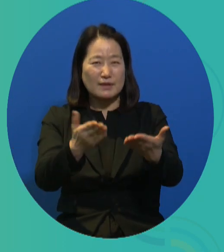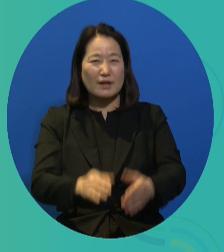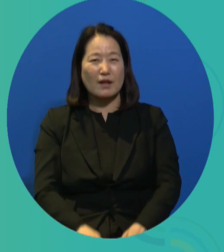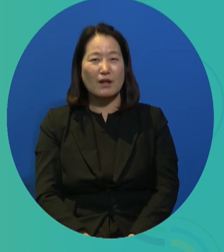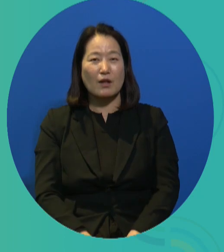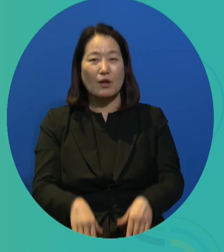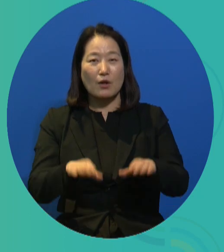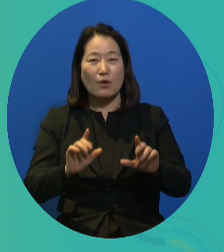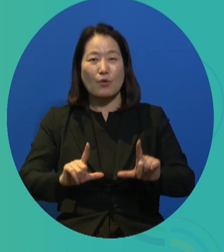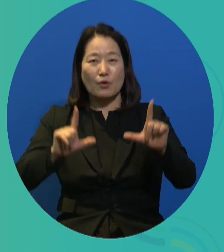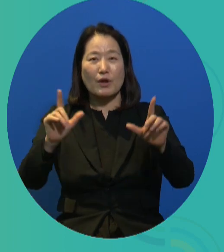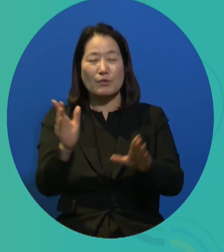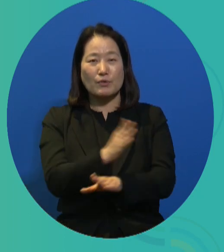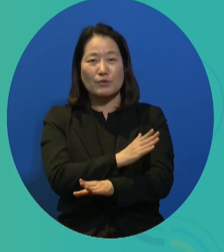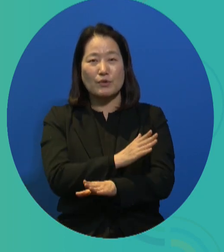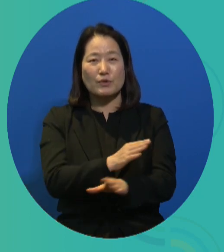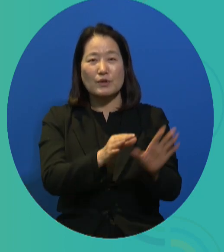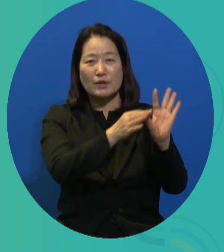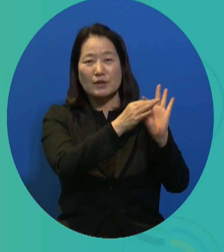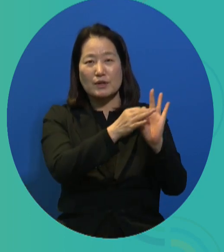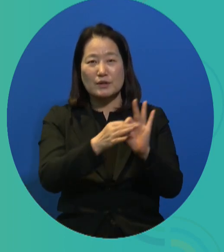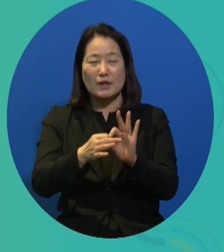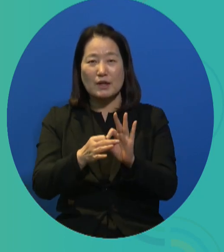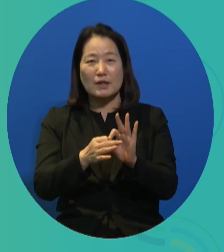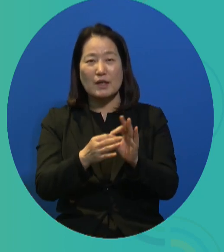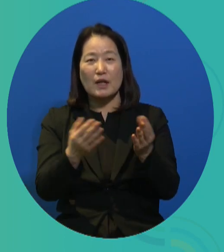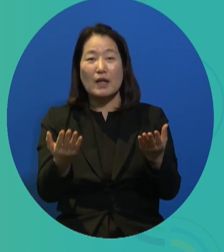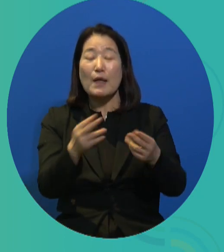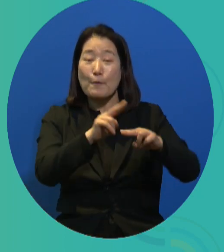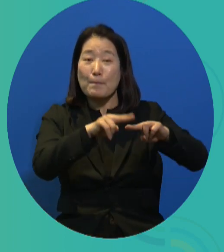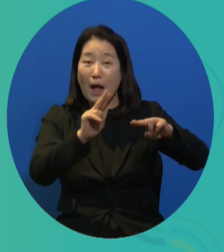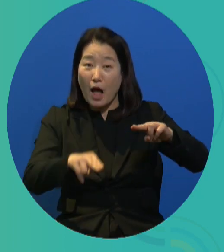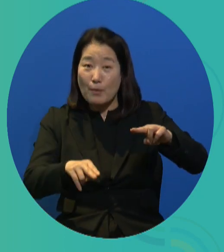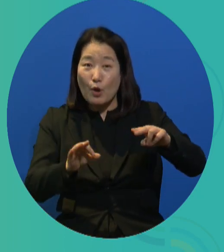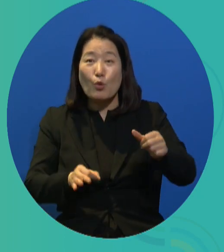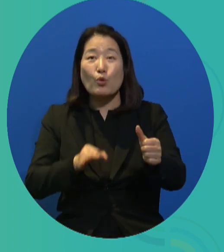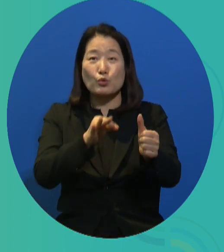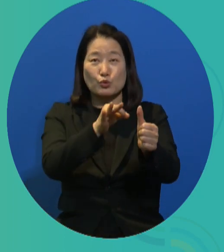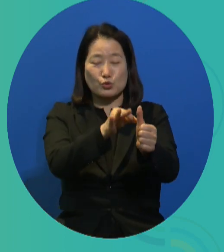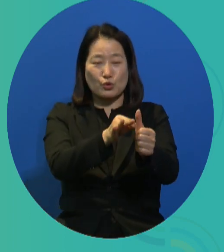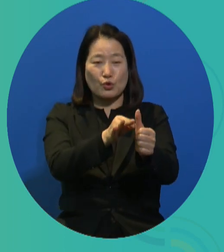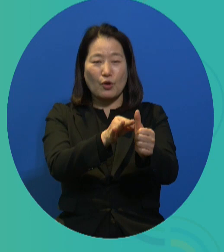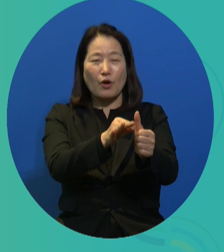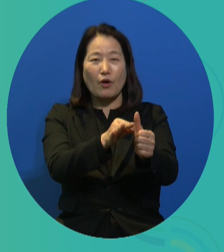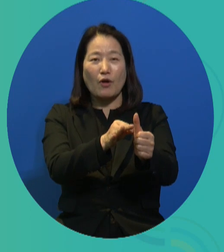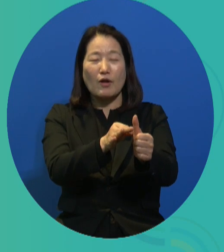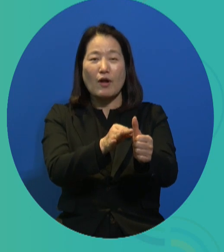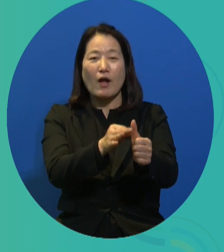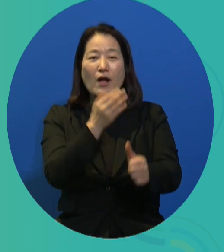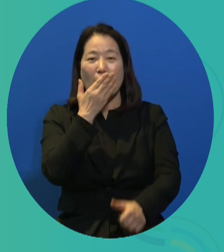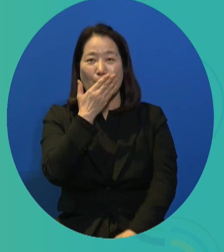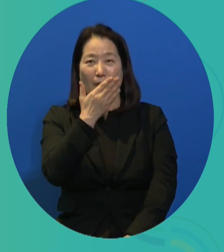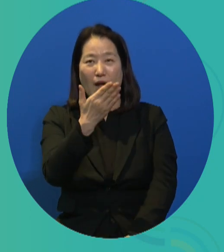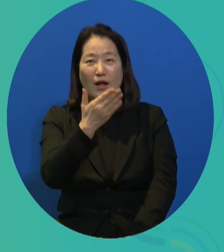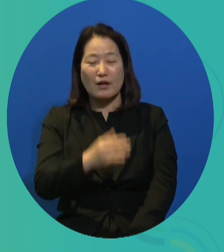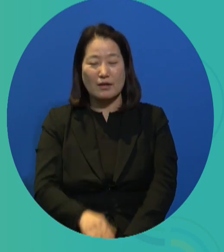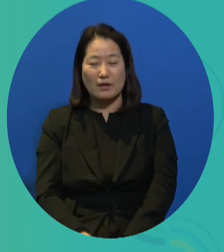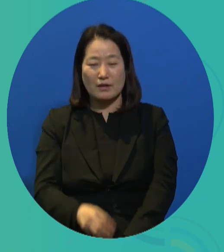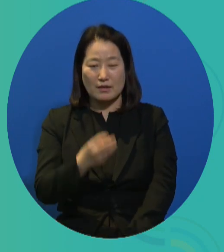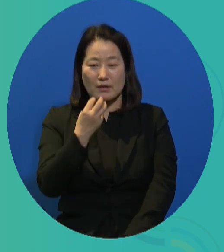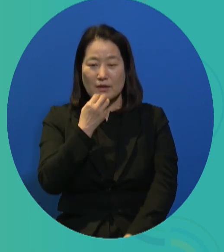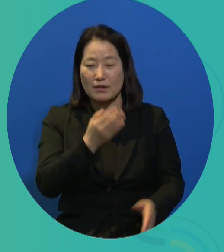improving policies for employment of disabled persons. And now Seoul Metropolitan Government, severely disabled